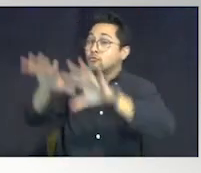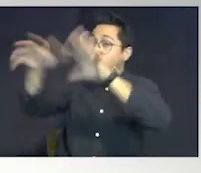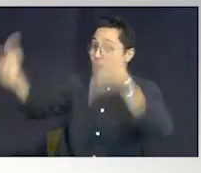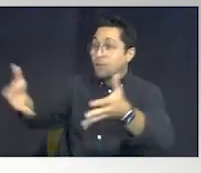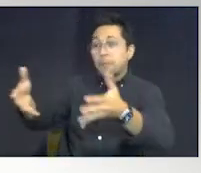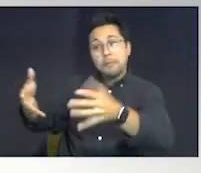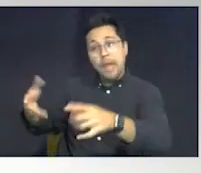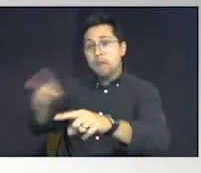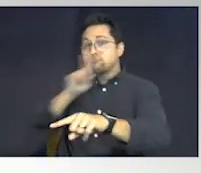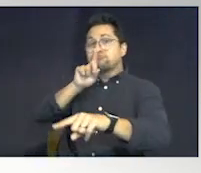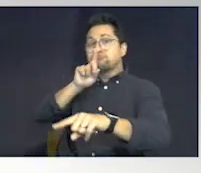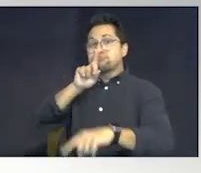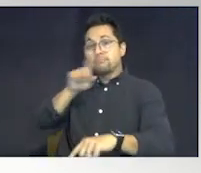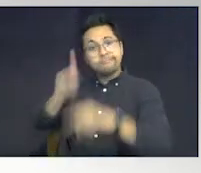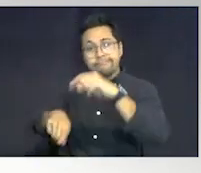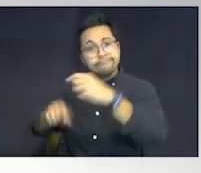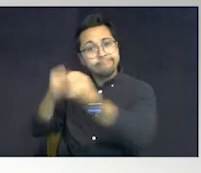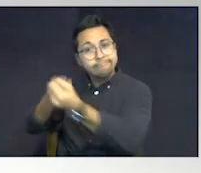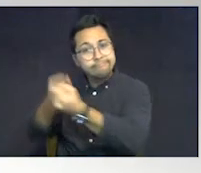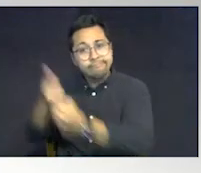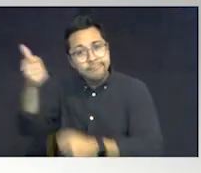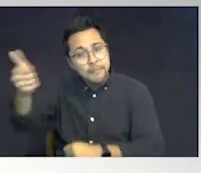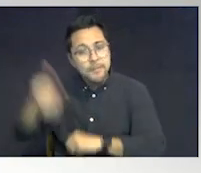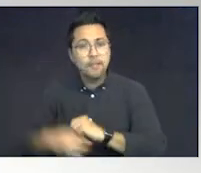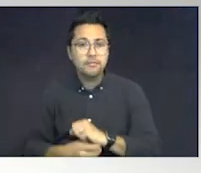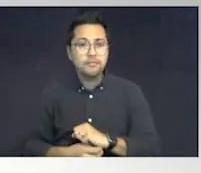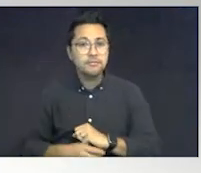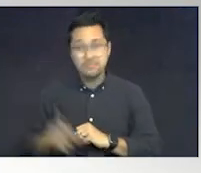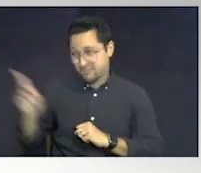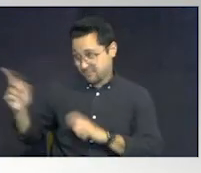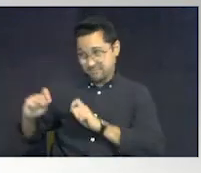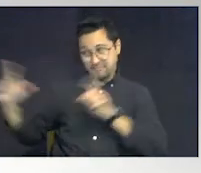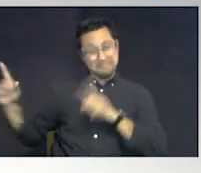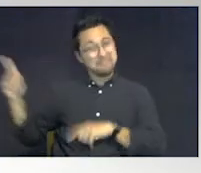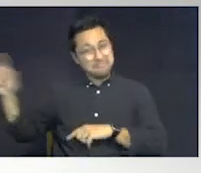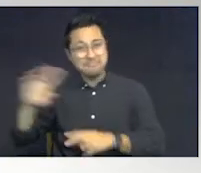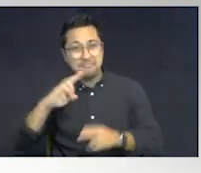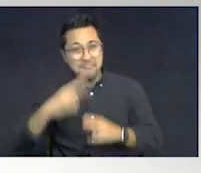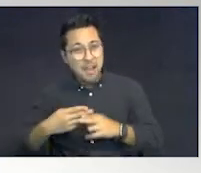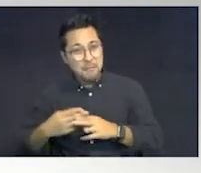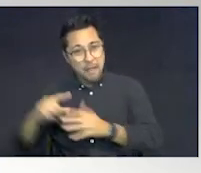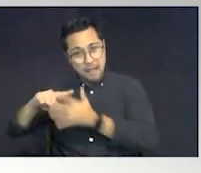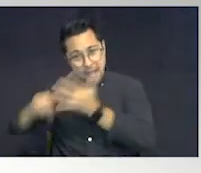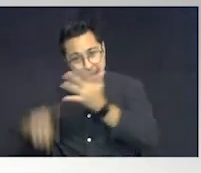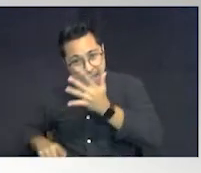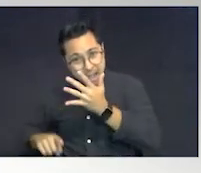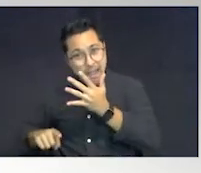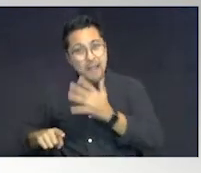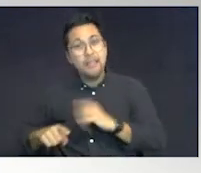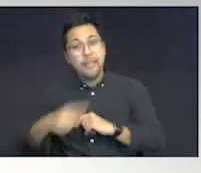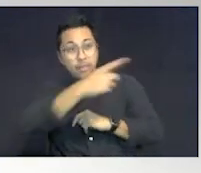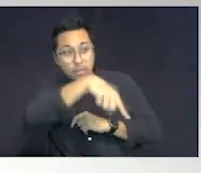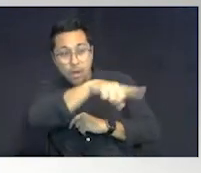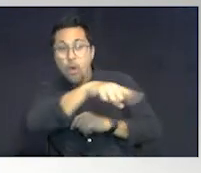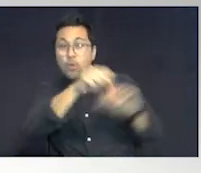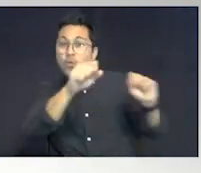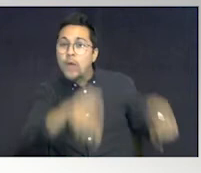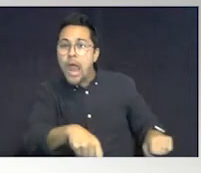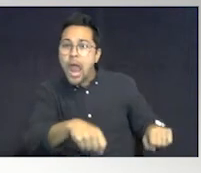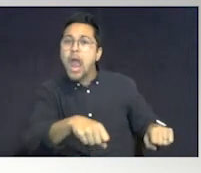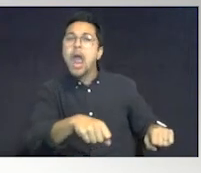that cannot. Okay? To write this slide is talking about those that can. That can